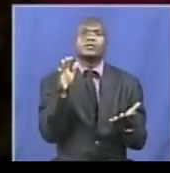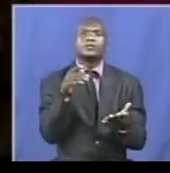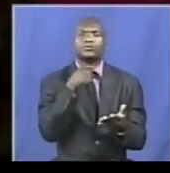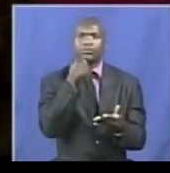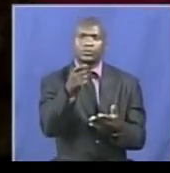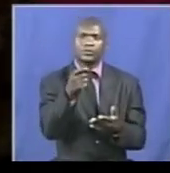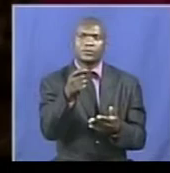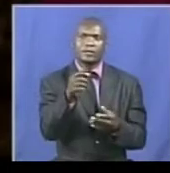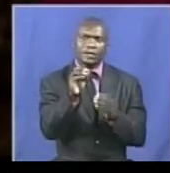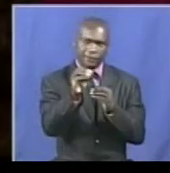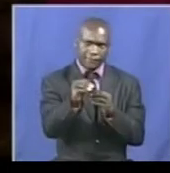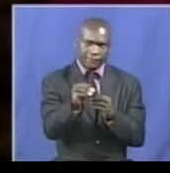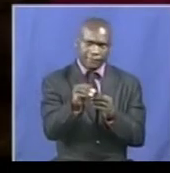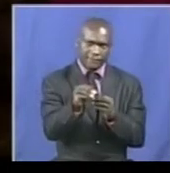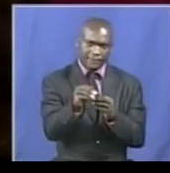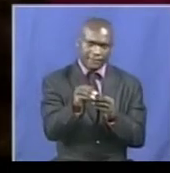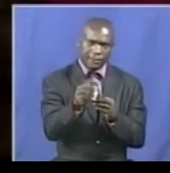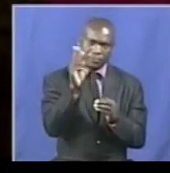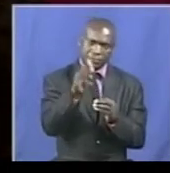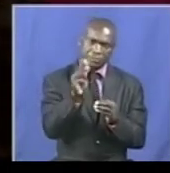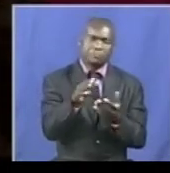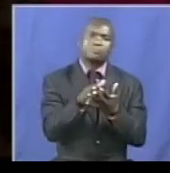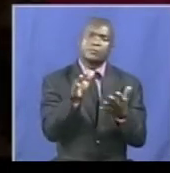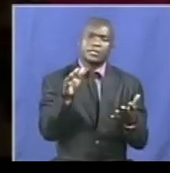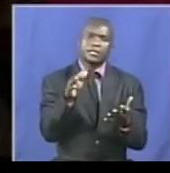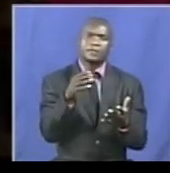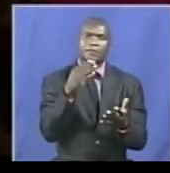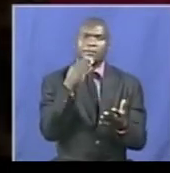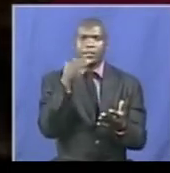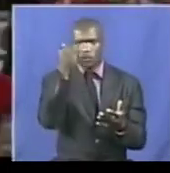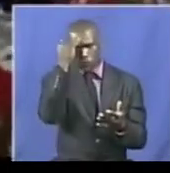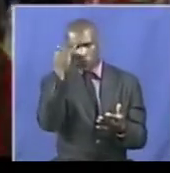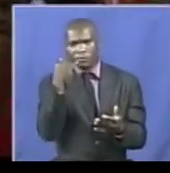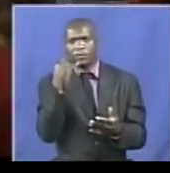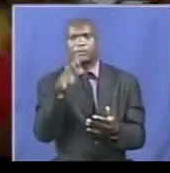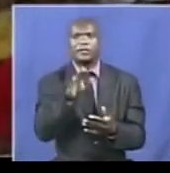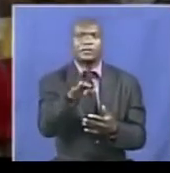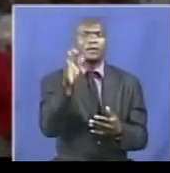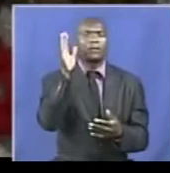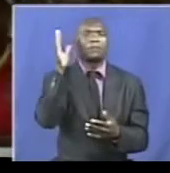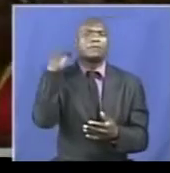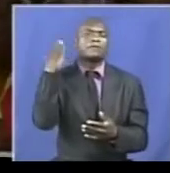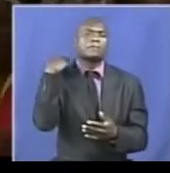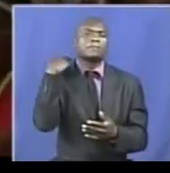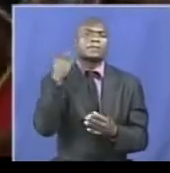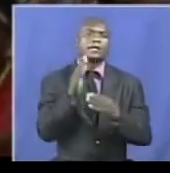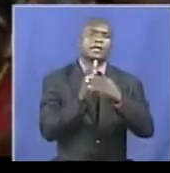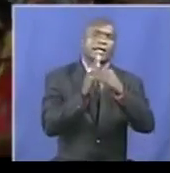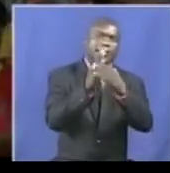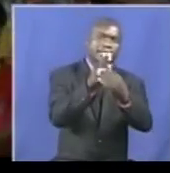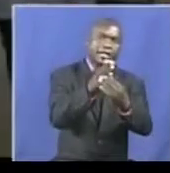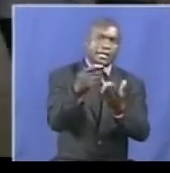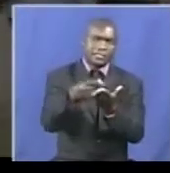terrible, terrible. I didn't know she was like that. Heads of departments have also been announced.